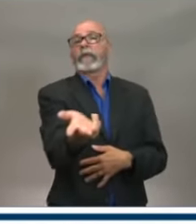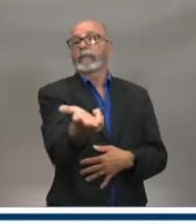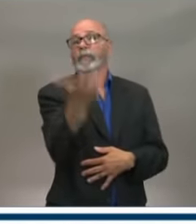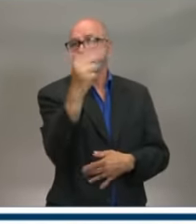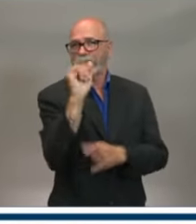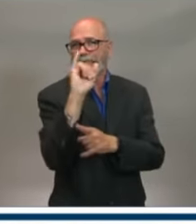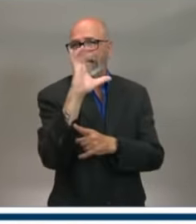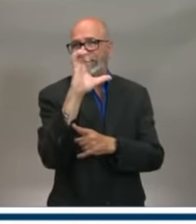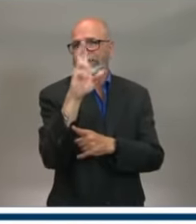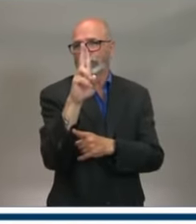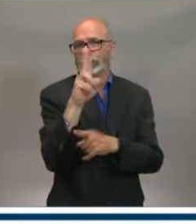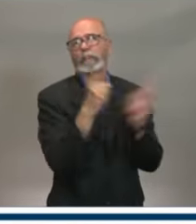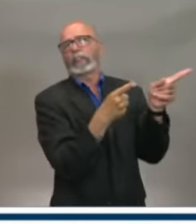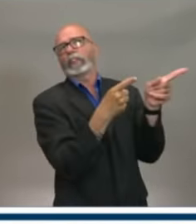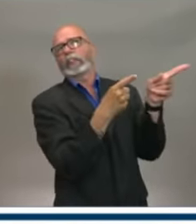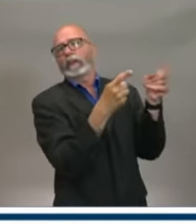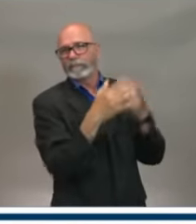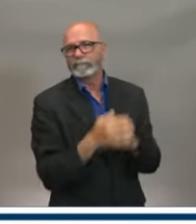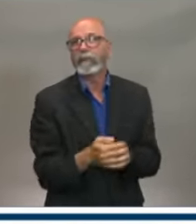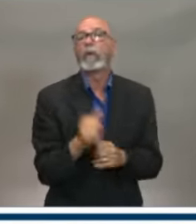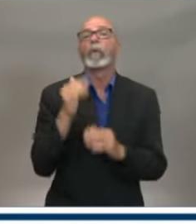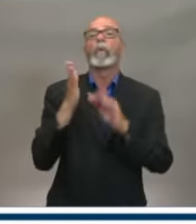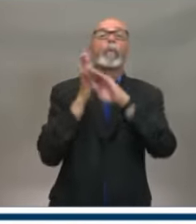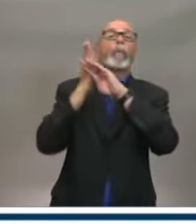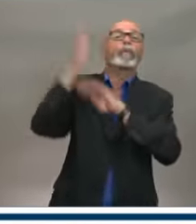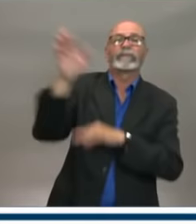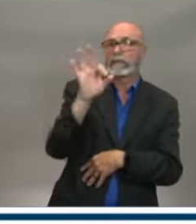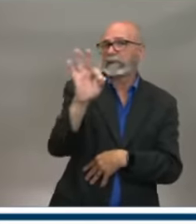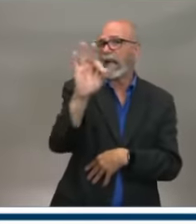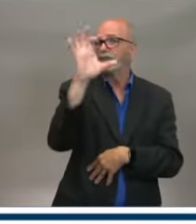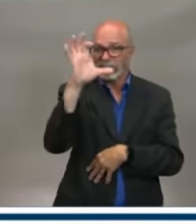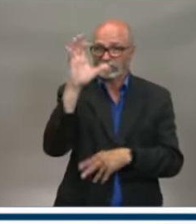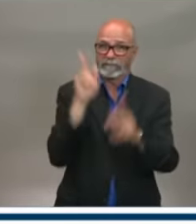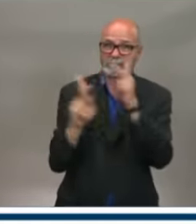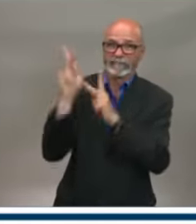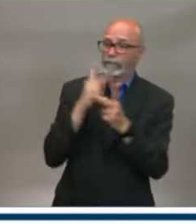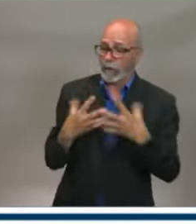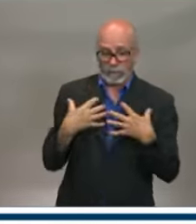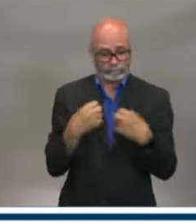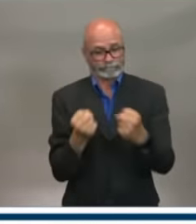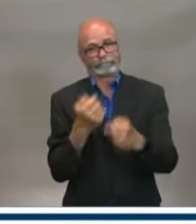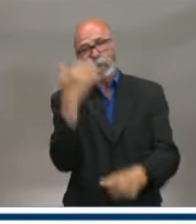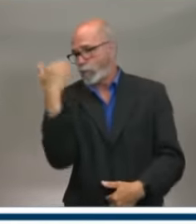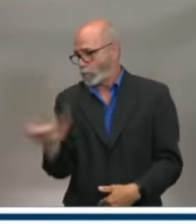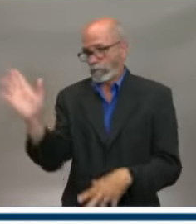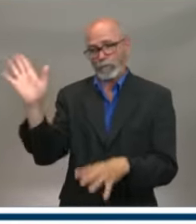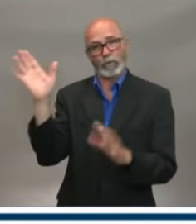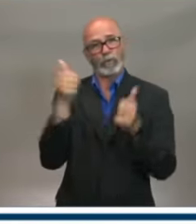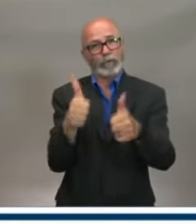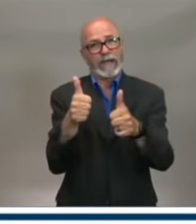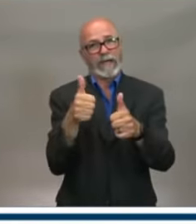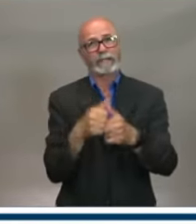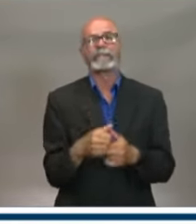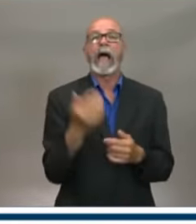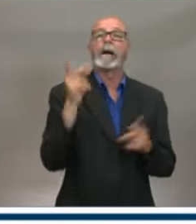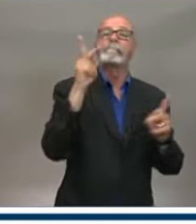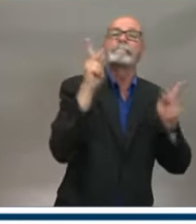now have recovered from COVID-19. And once again, I know that people watch the numbers very closely.